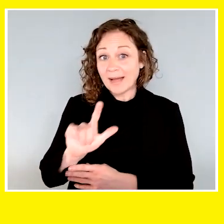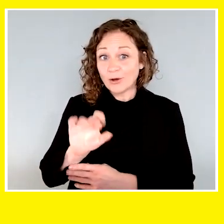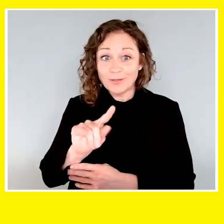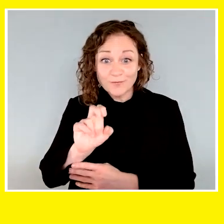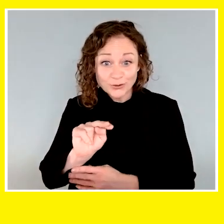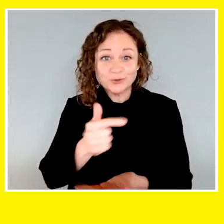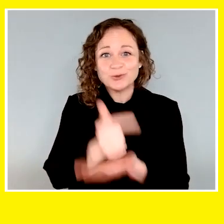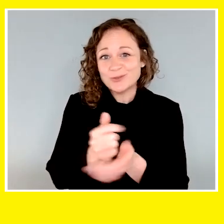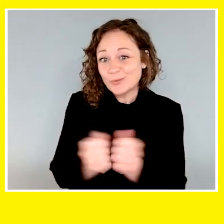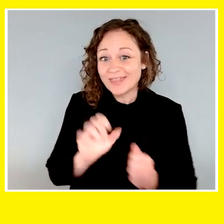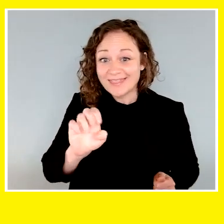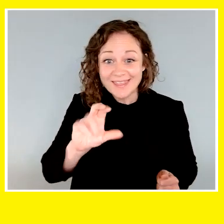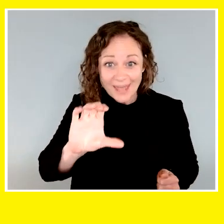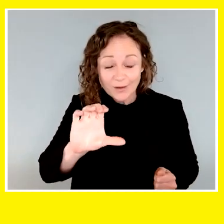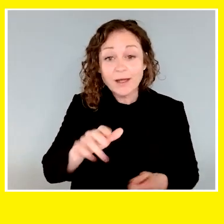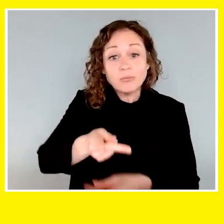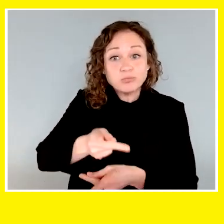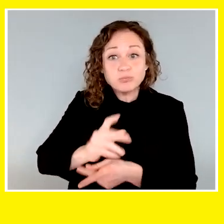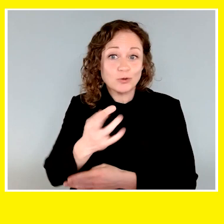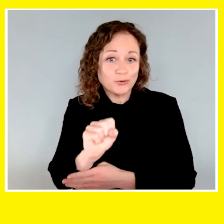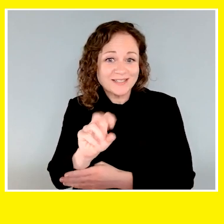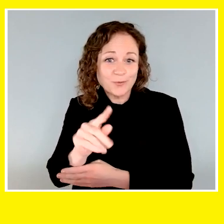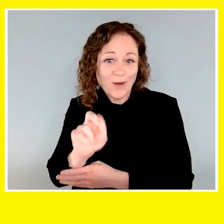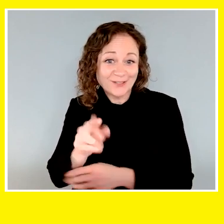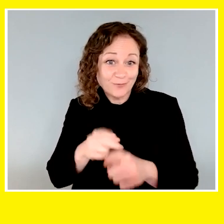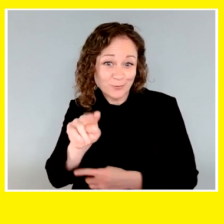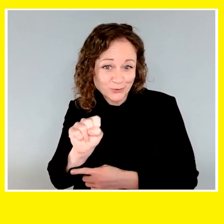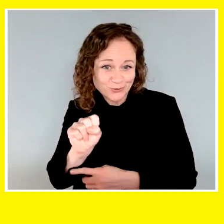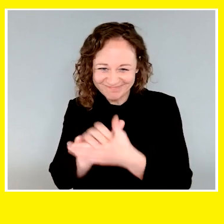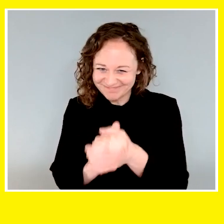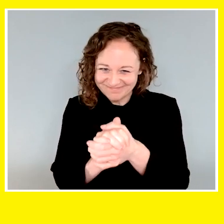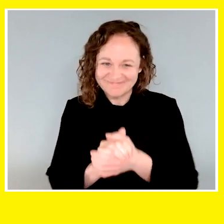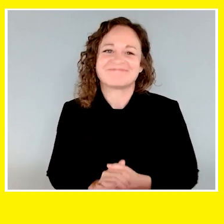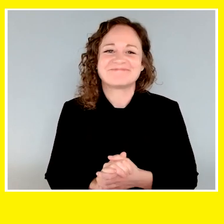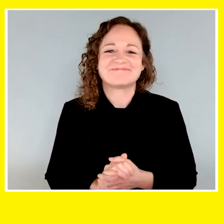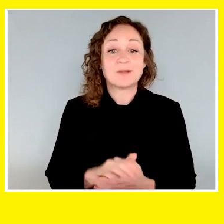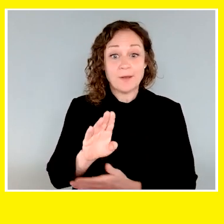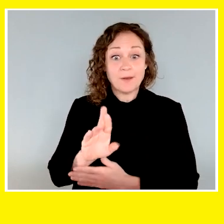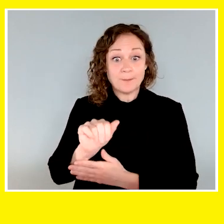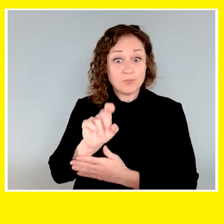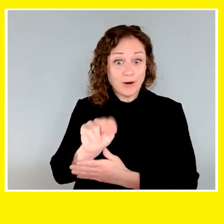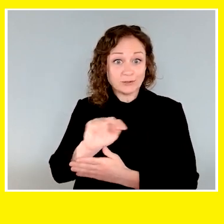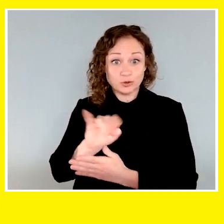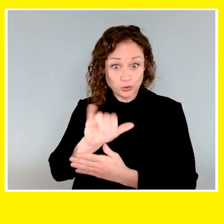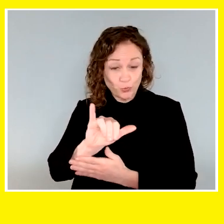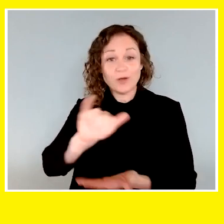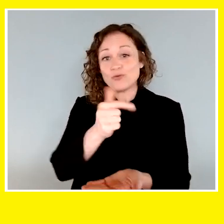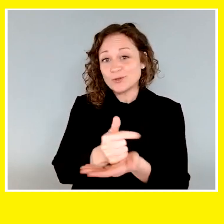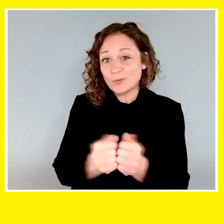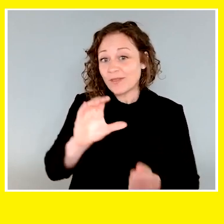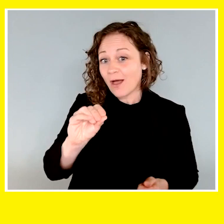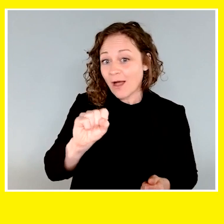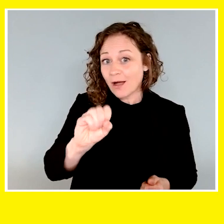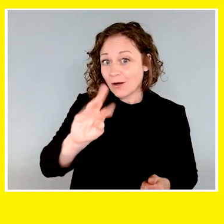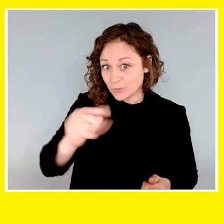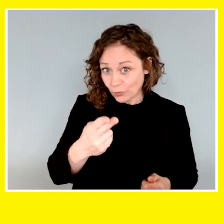Fulton is graduating with Eric, who was raised by Chris Wagner in Nova Scotia. Congratulations, Michael and Eric. Brandon Joy